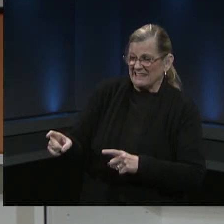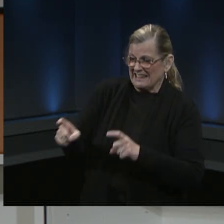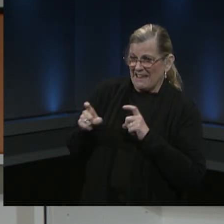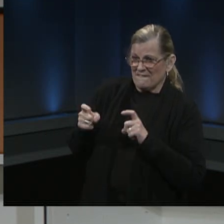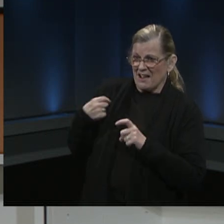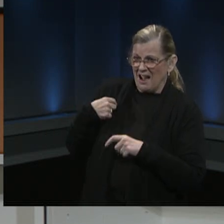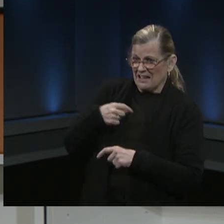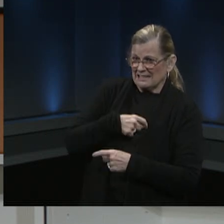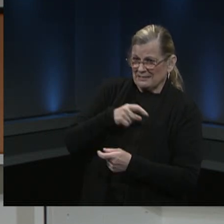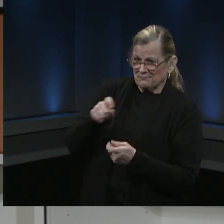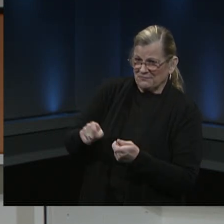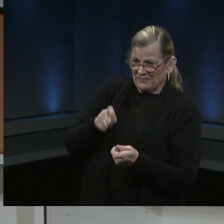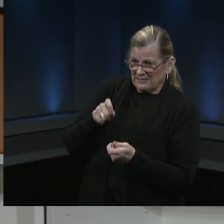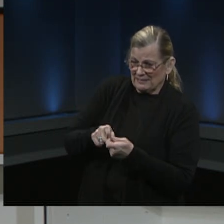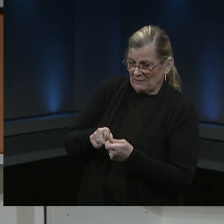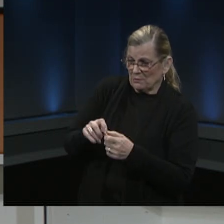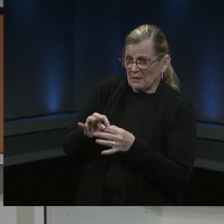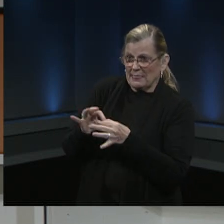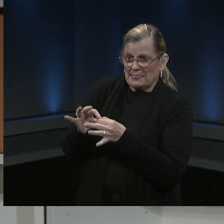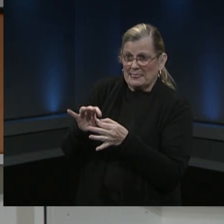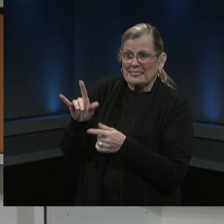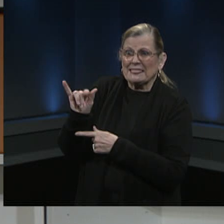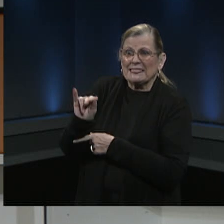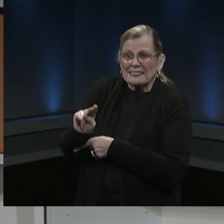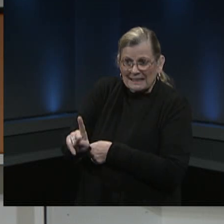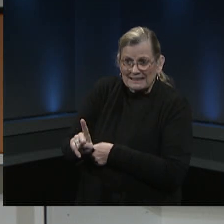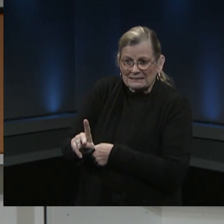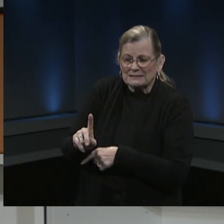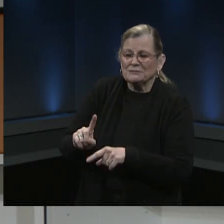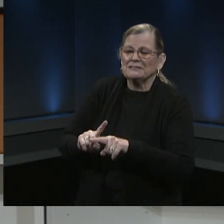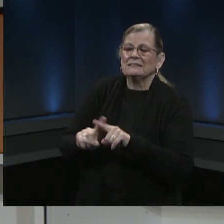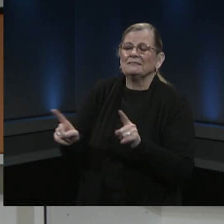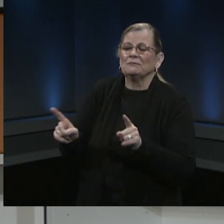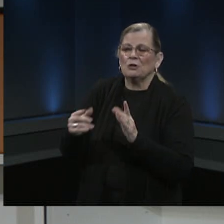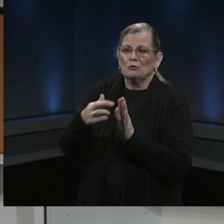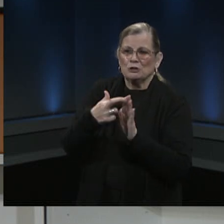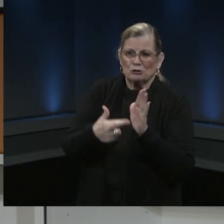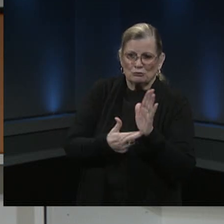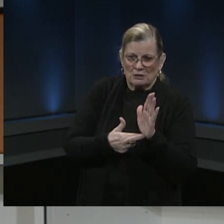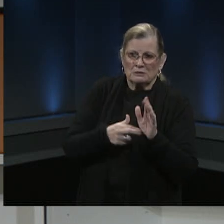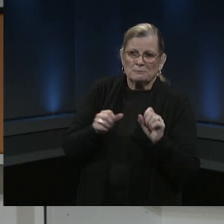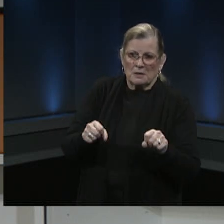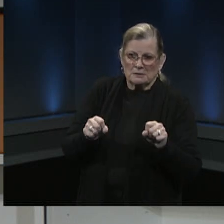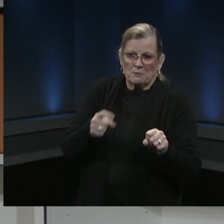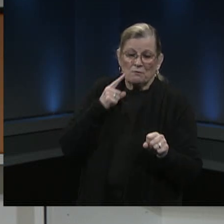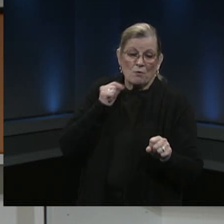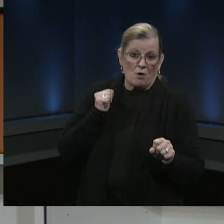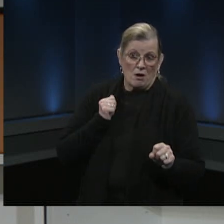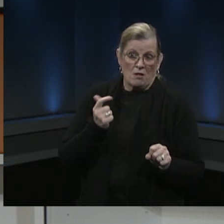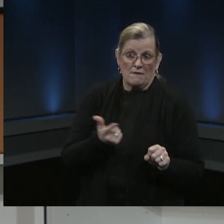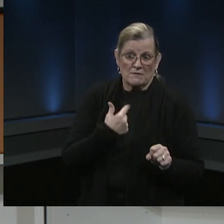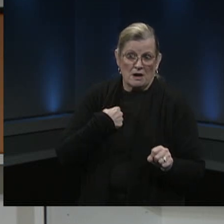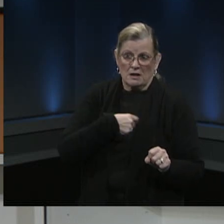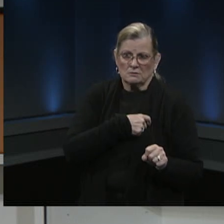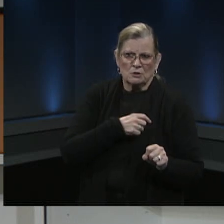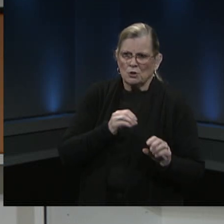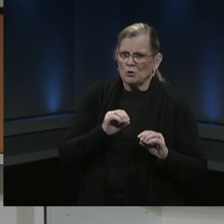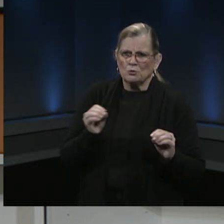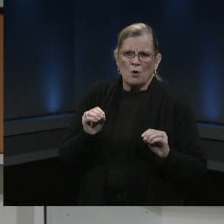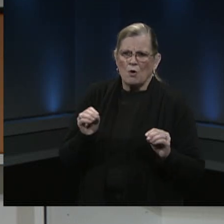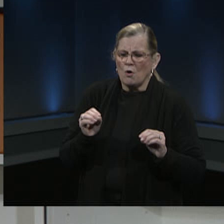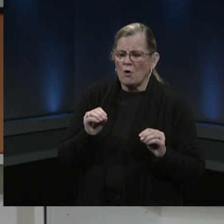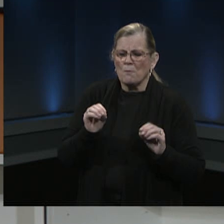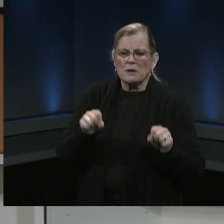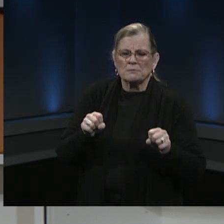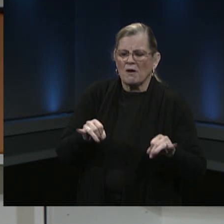with a separate registration process that will not cause that kind of issue that you described we just